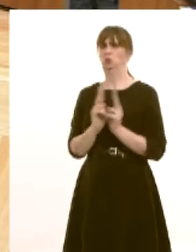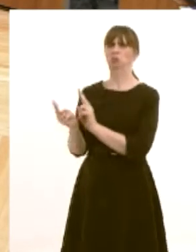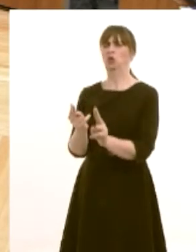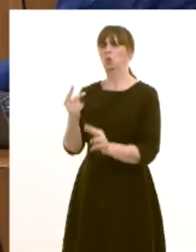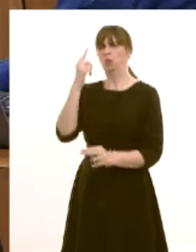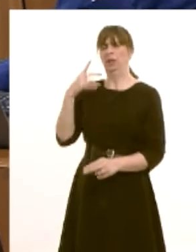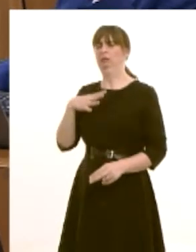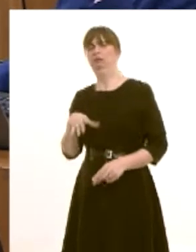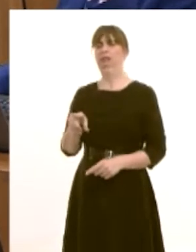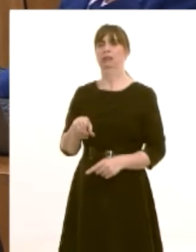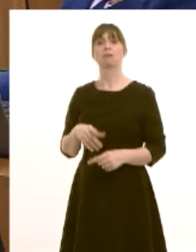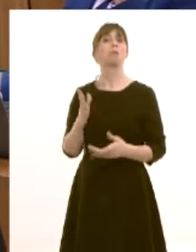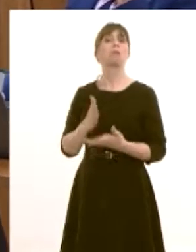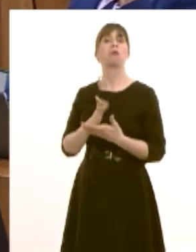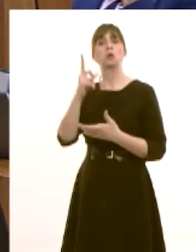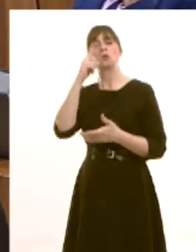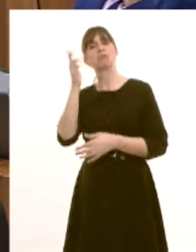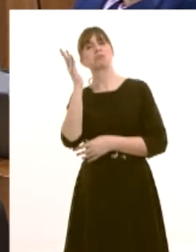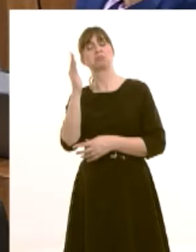road at all he can make that case of